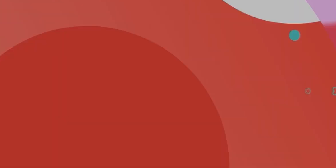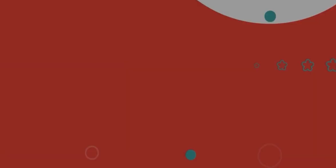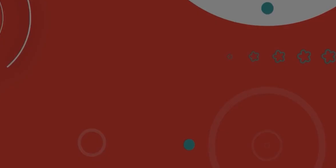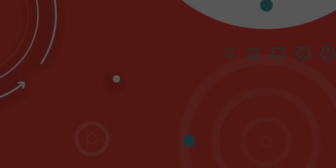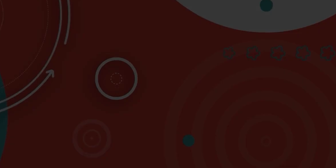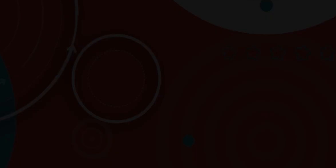you you